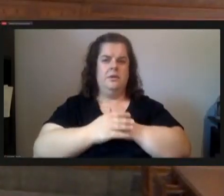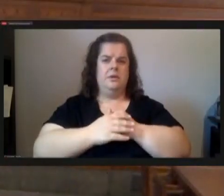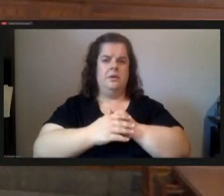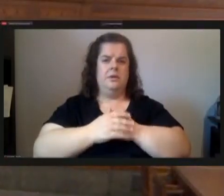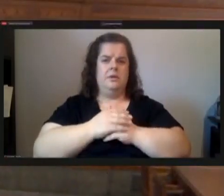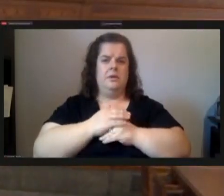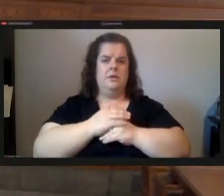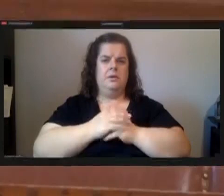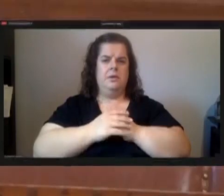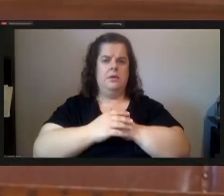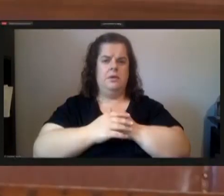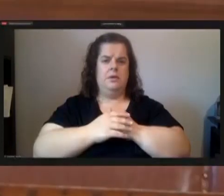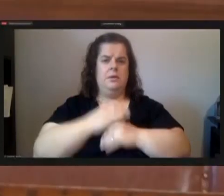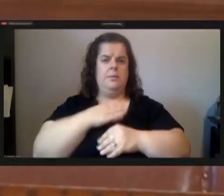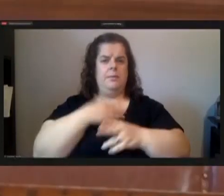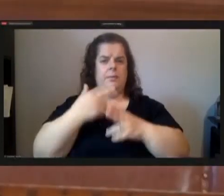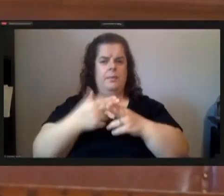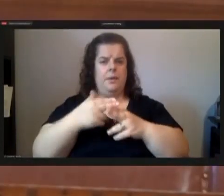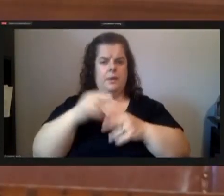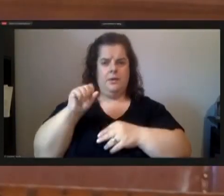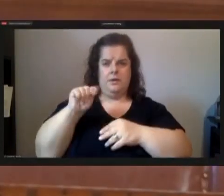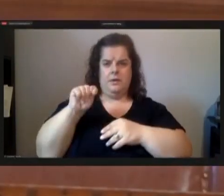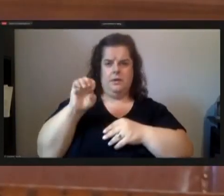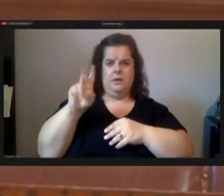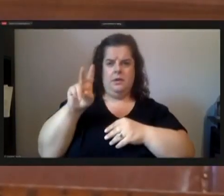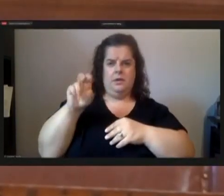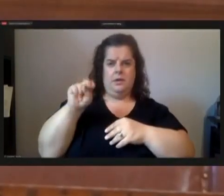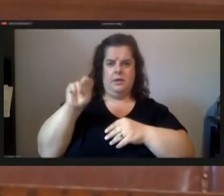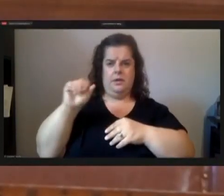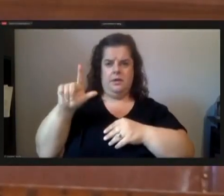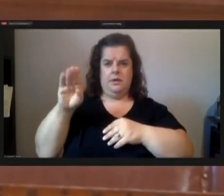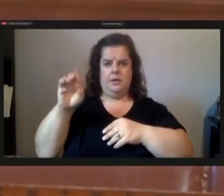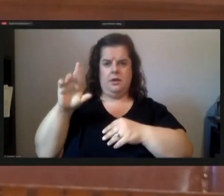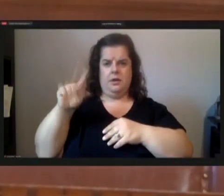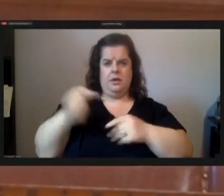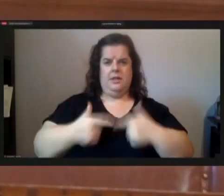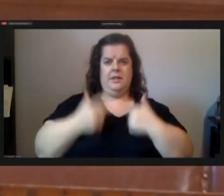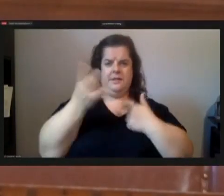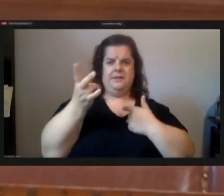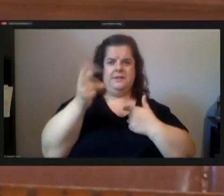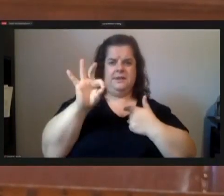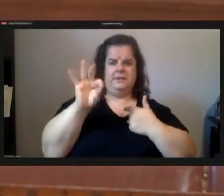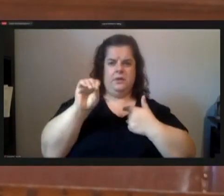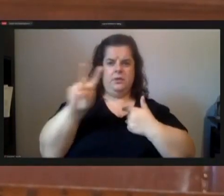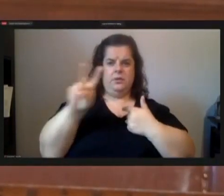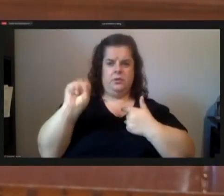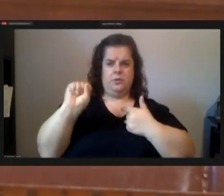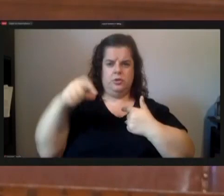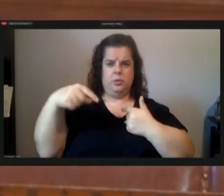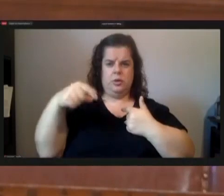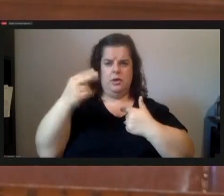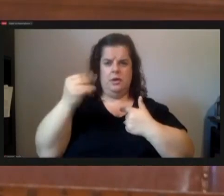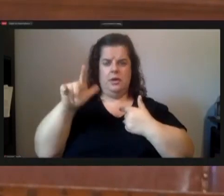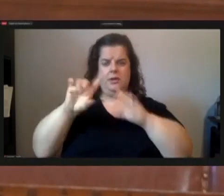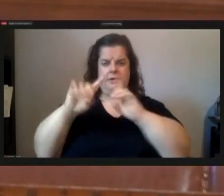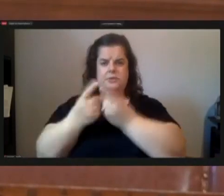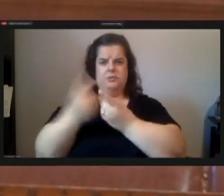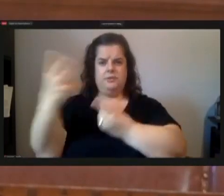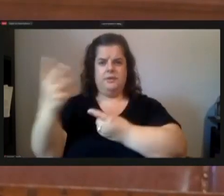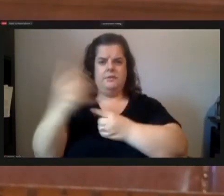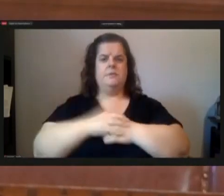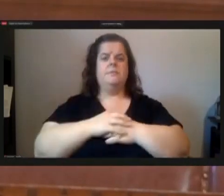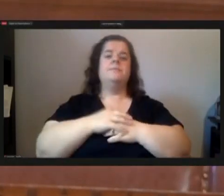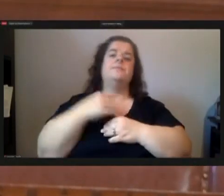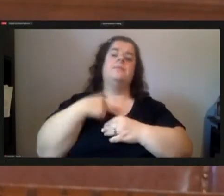uh my name is stephen albert i live at 6702 beacon street in squirrel hill which is in district 5. i'm here to share the